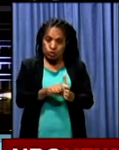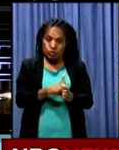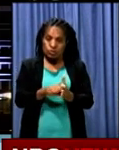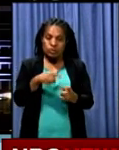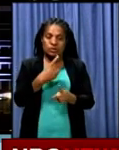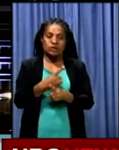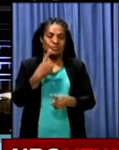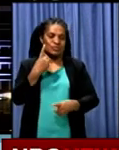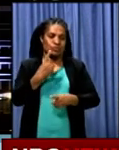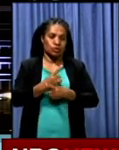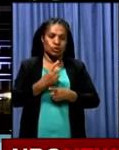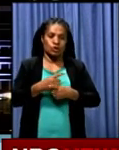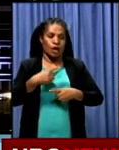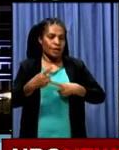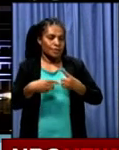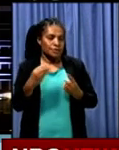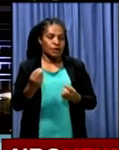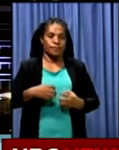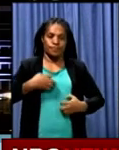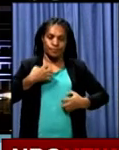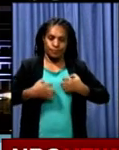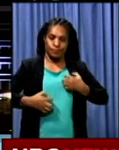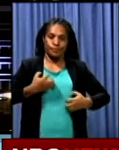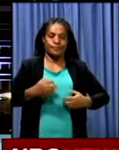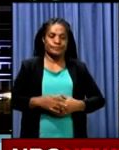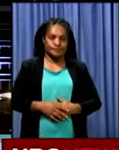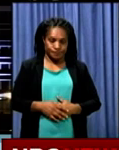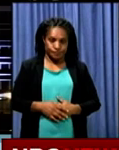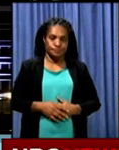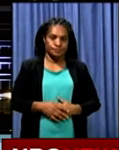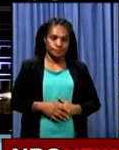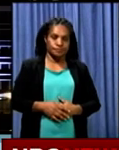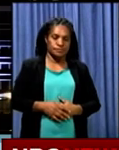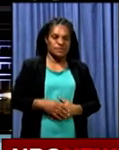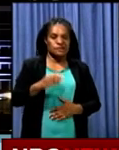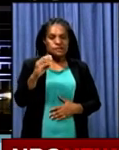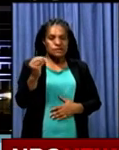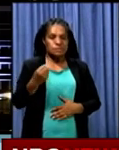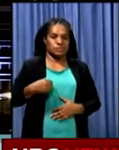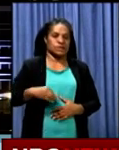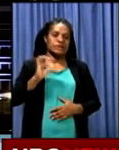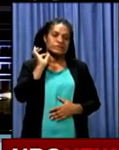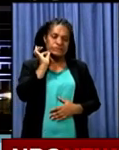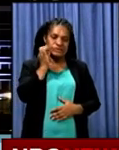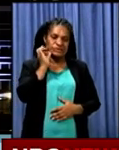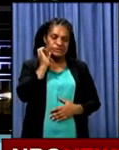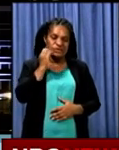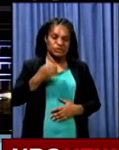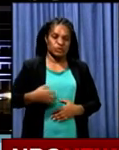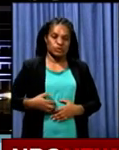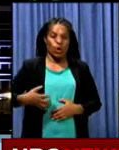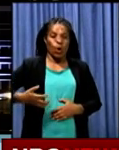some issues. It is alleged that in the course of their discussion, a disagreement must have started and Samuel